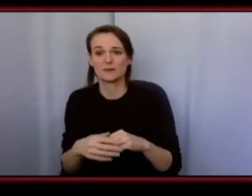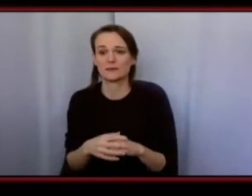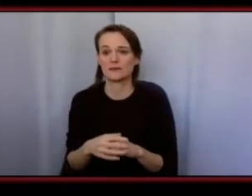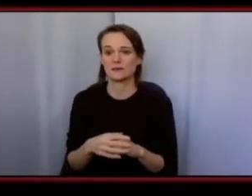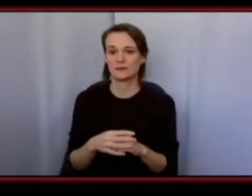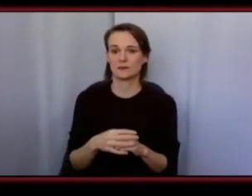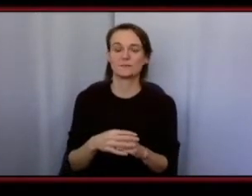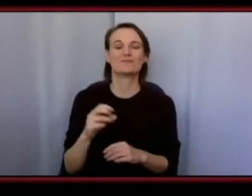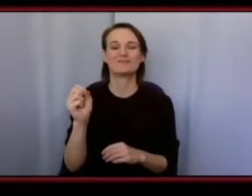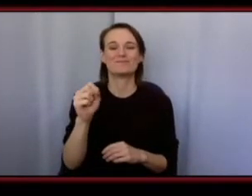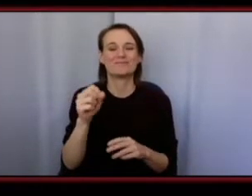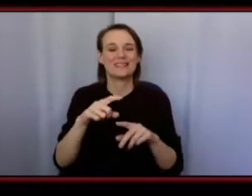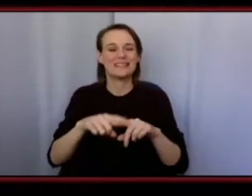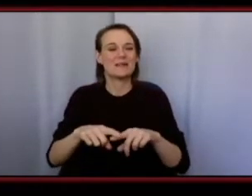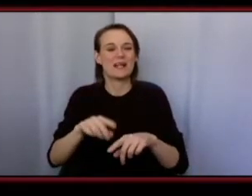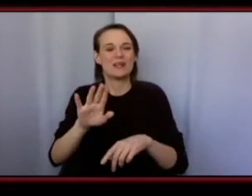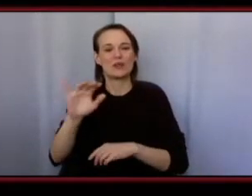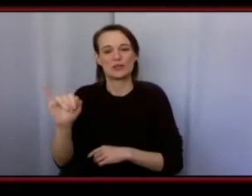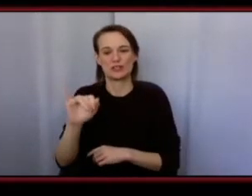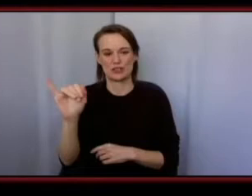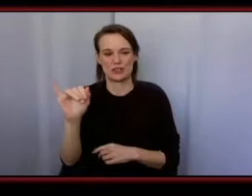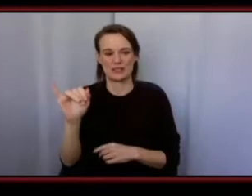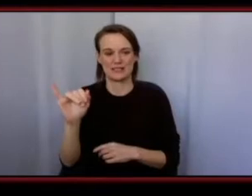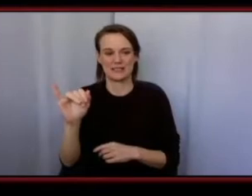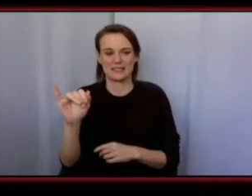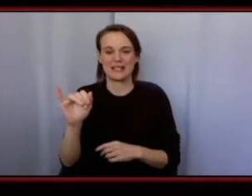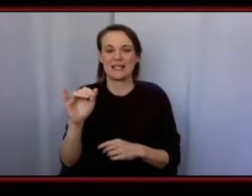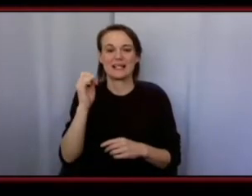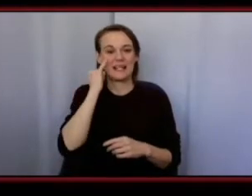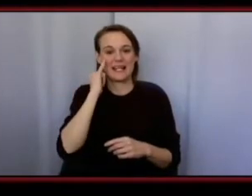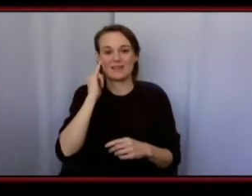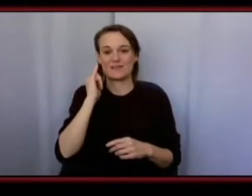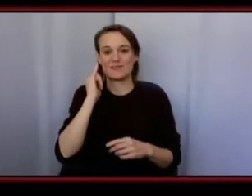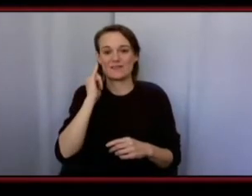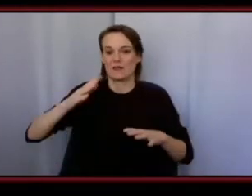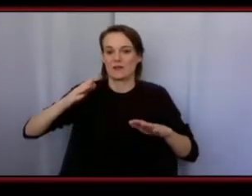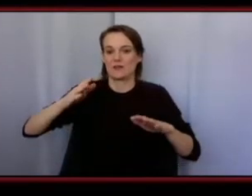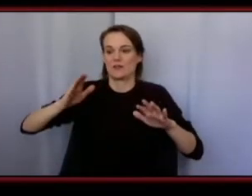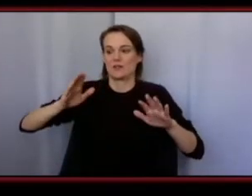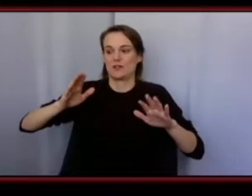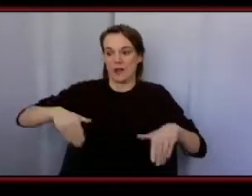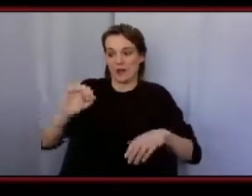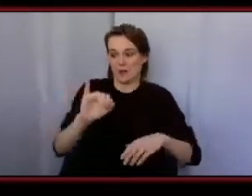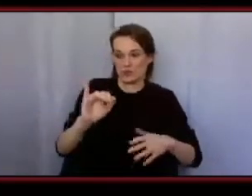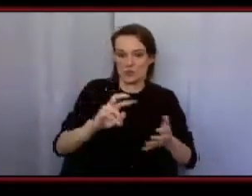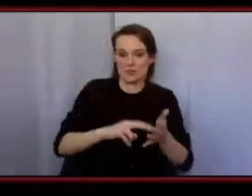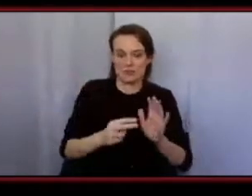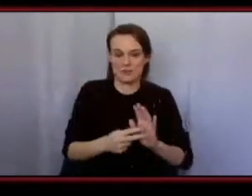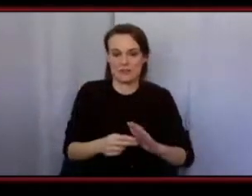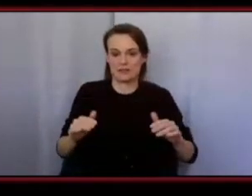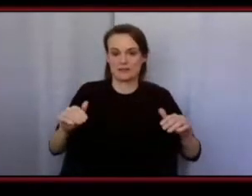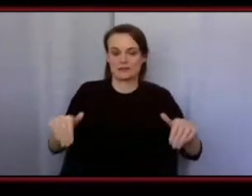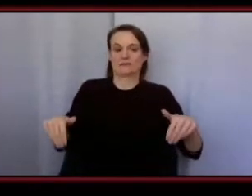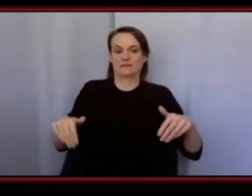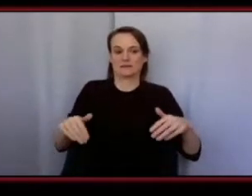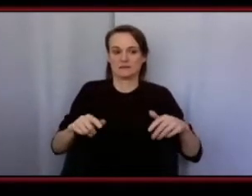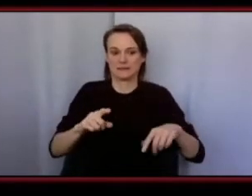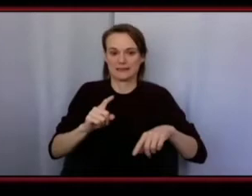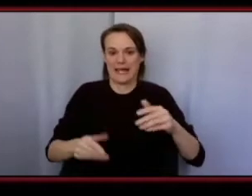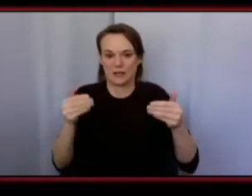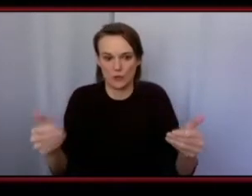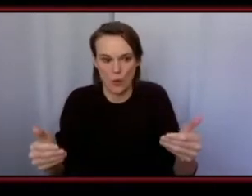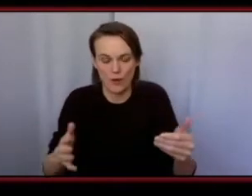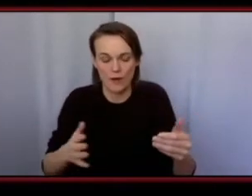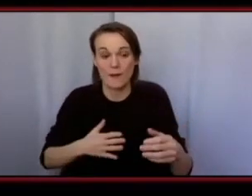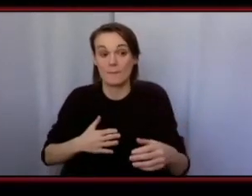say that depending on the business it's like you need insurance to start so for my private practice it's not like i could practice practice and not